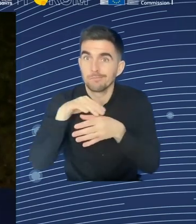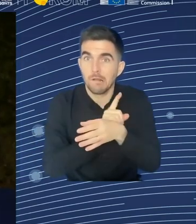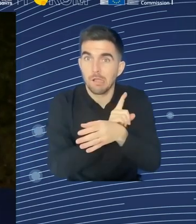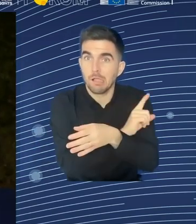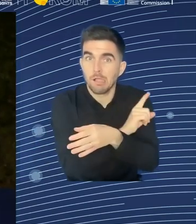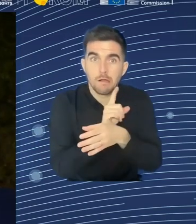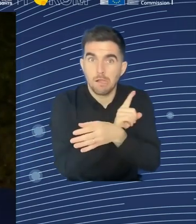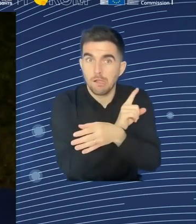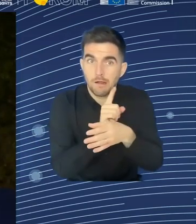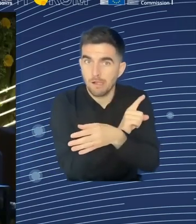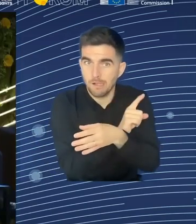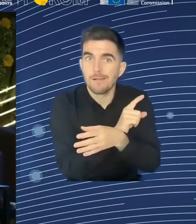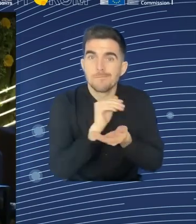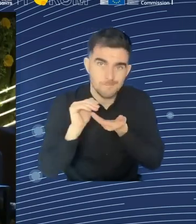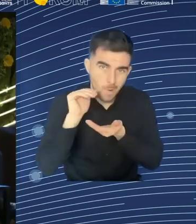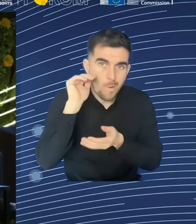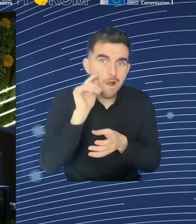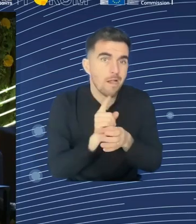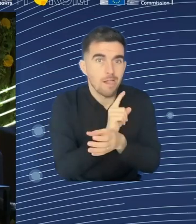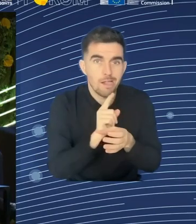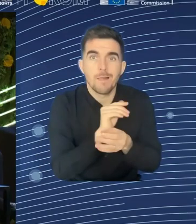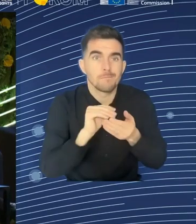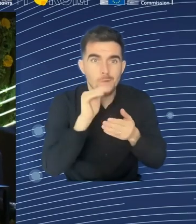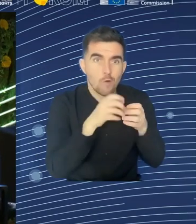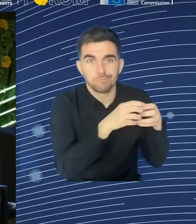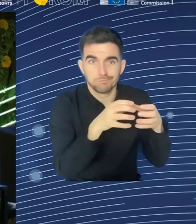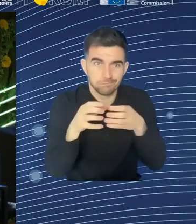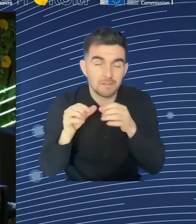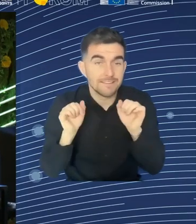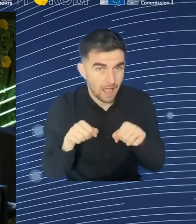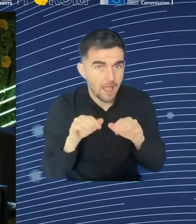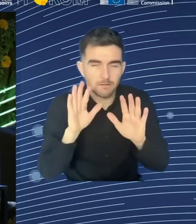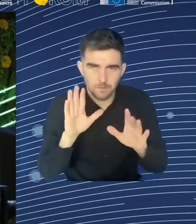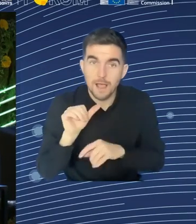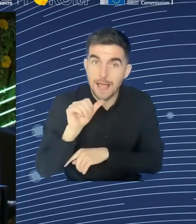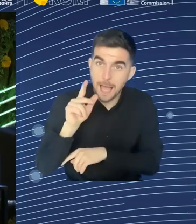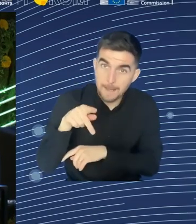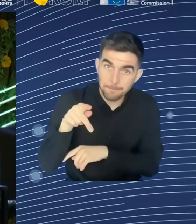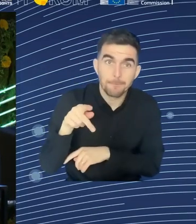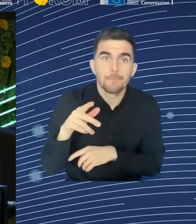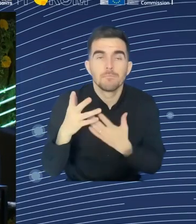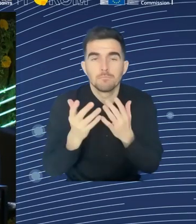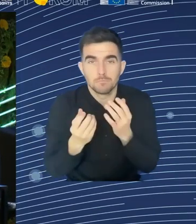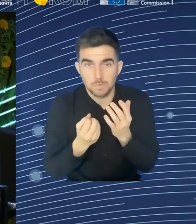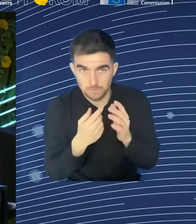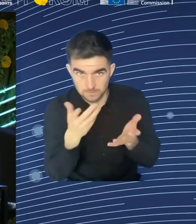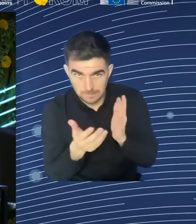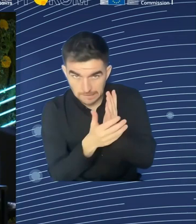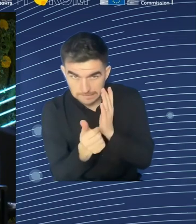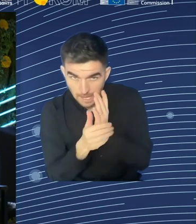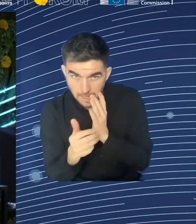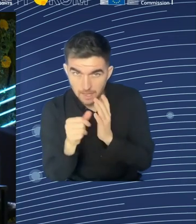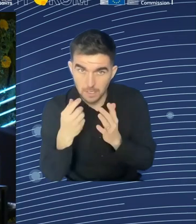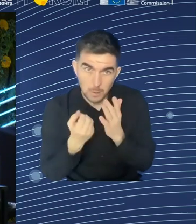important one. But the second is demographic change. Because when the composition changes and we have less young people and more